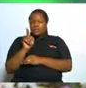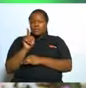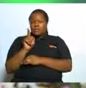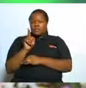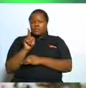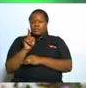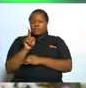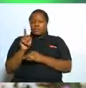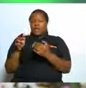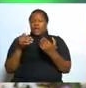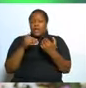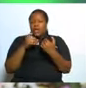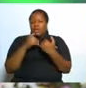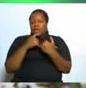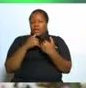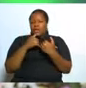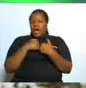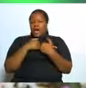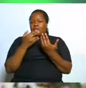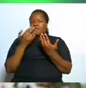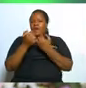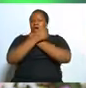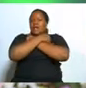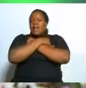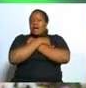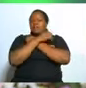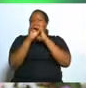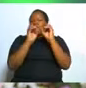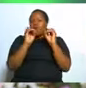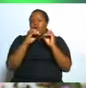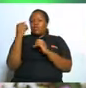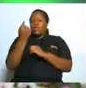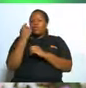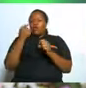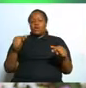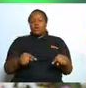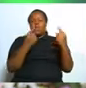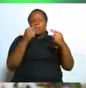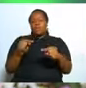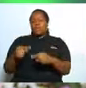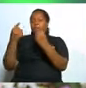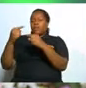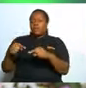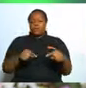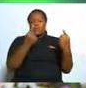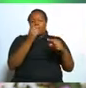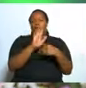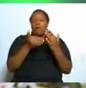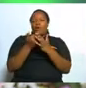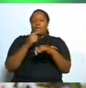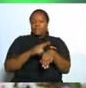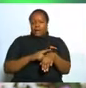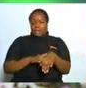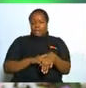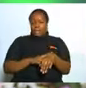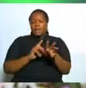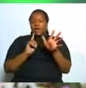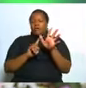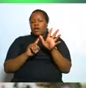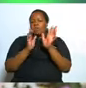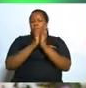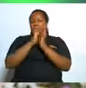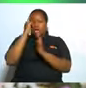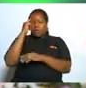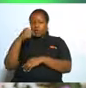no love between them only misunderstanding and arguments pray for me to get a spouse